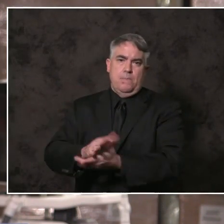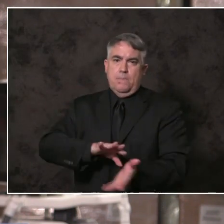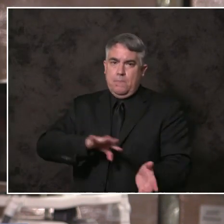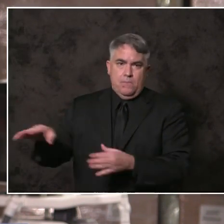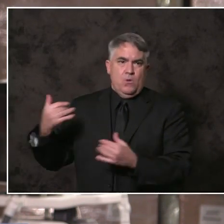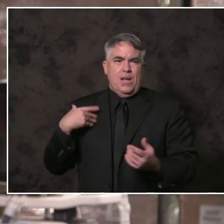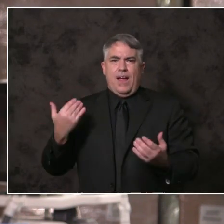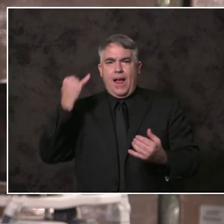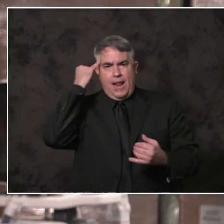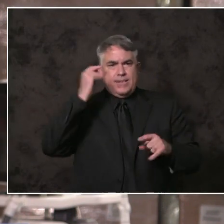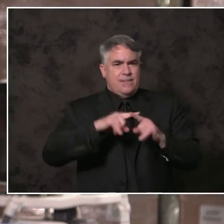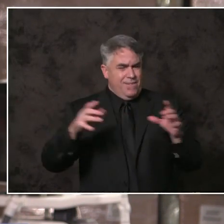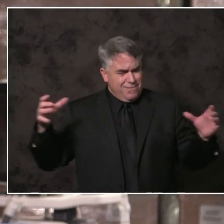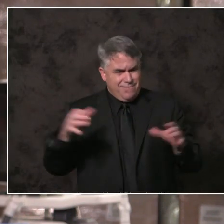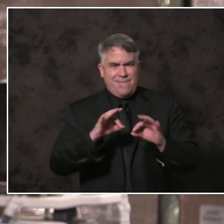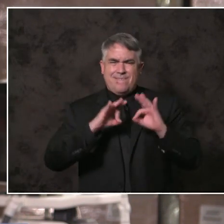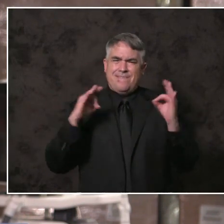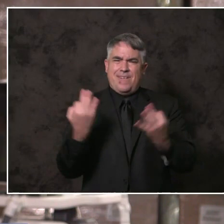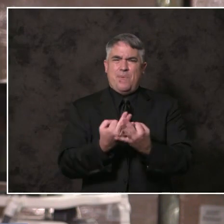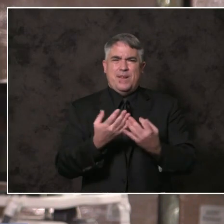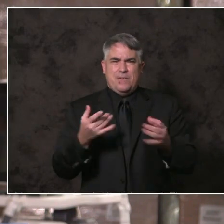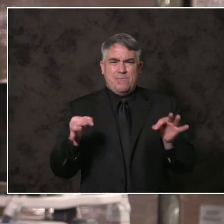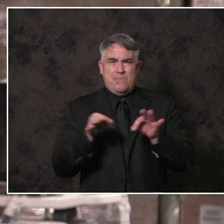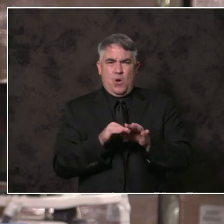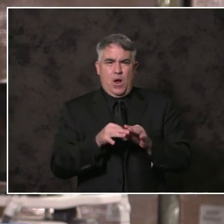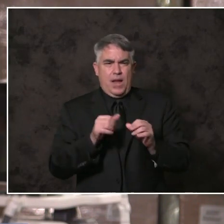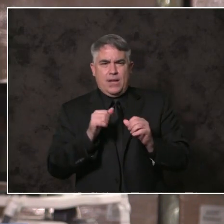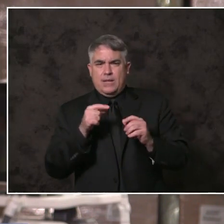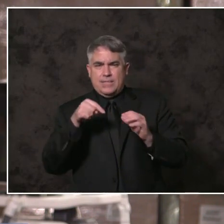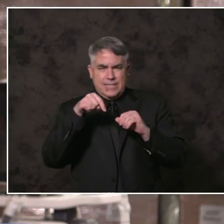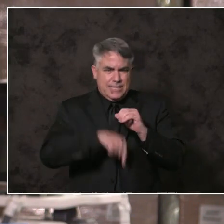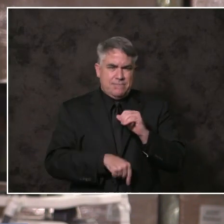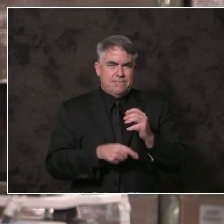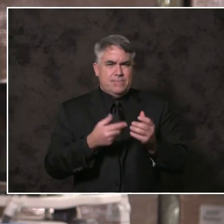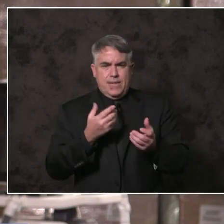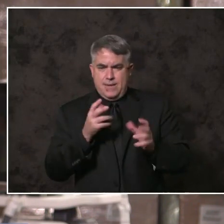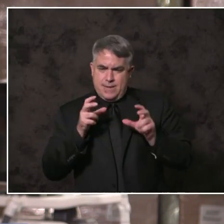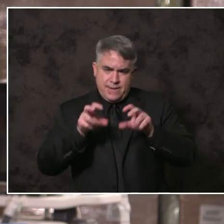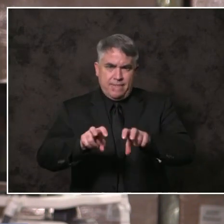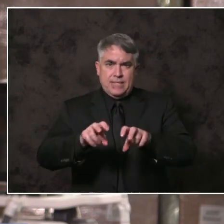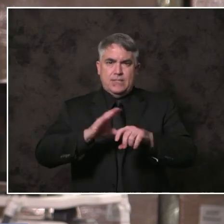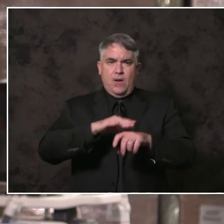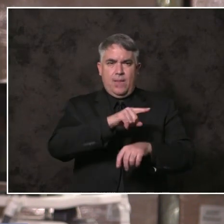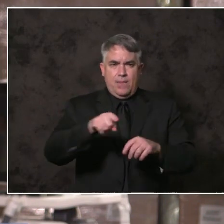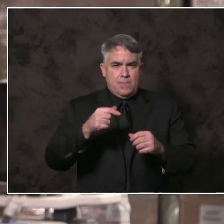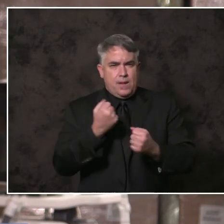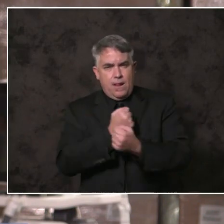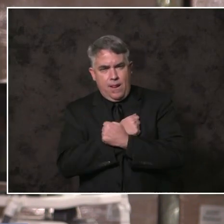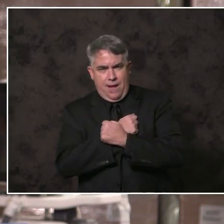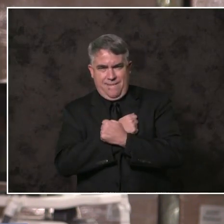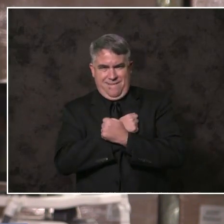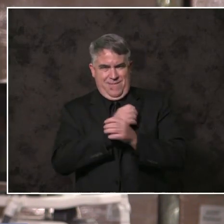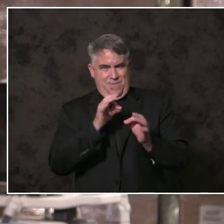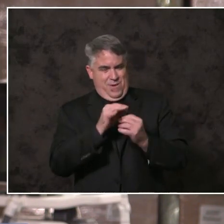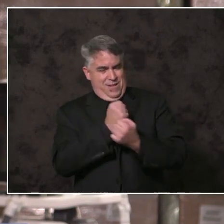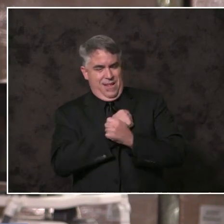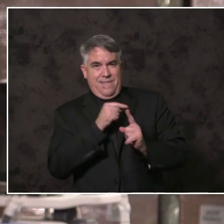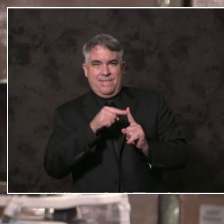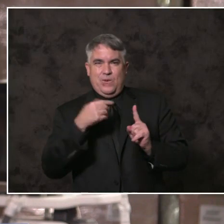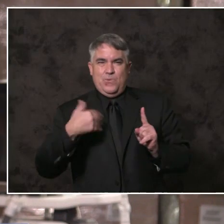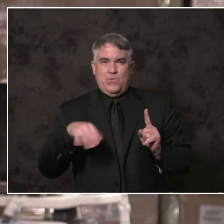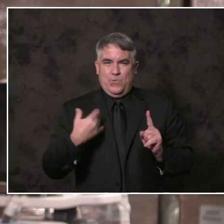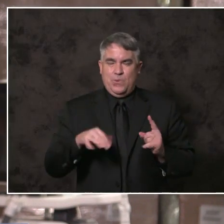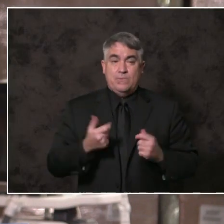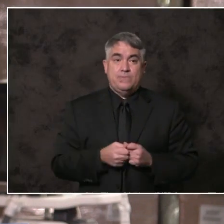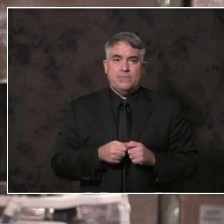but a deep and meaningful investment with a safe and loving environment, providing housing, childcare, job